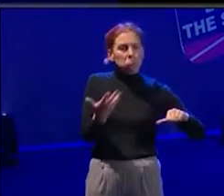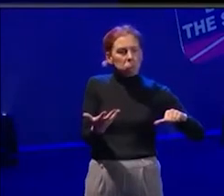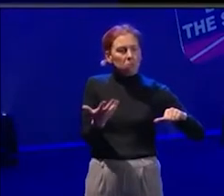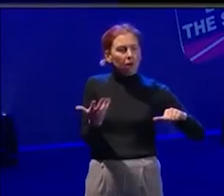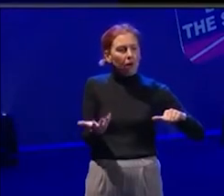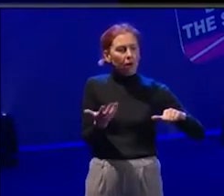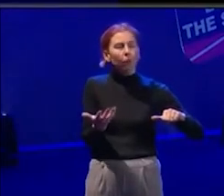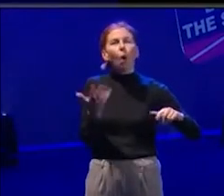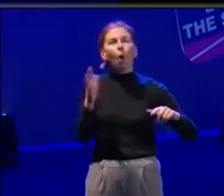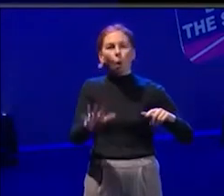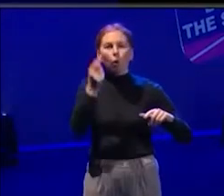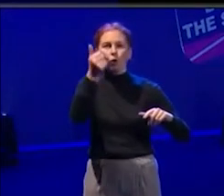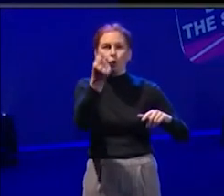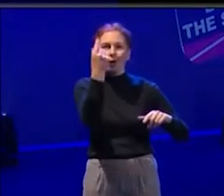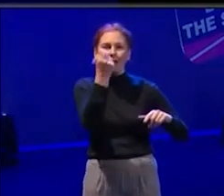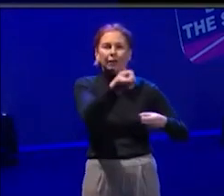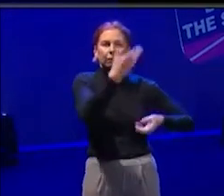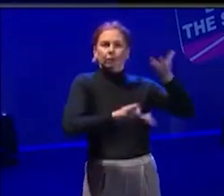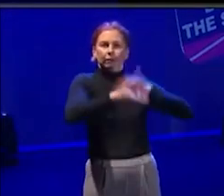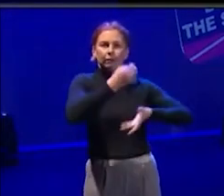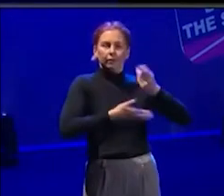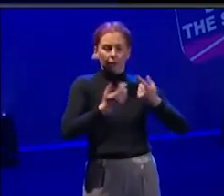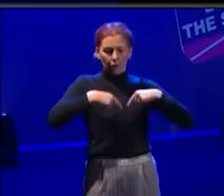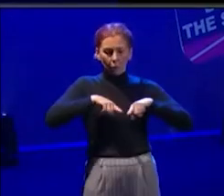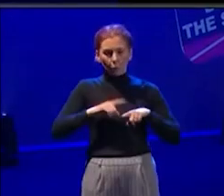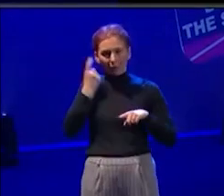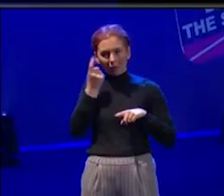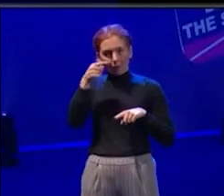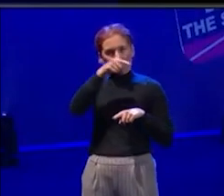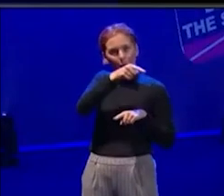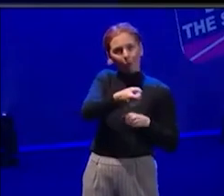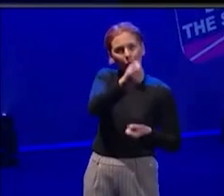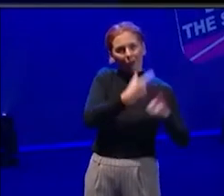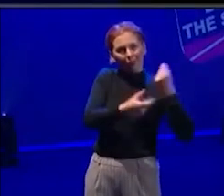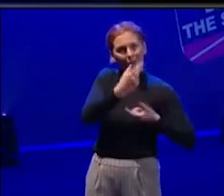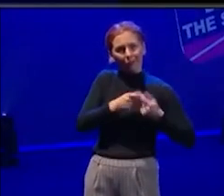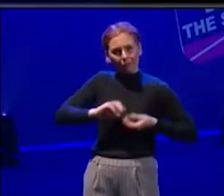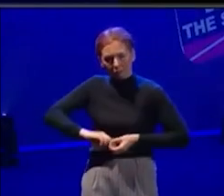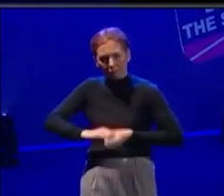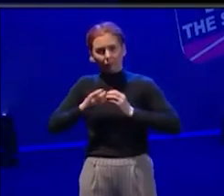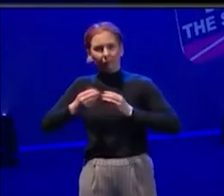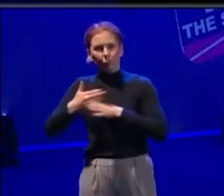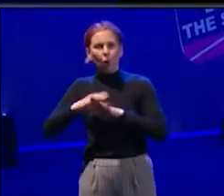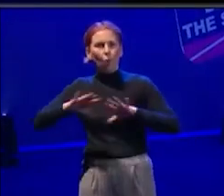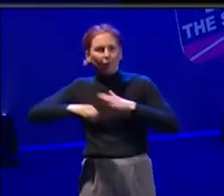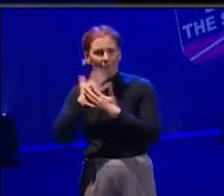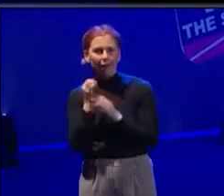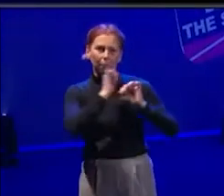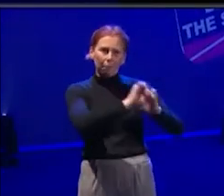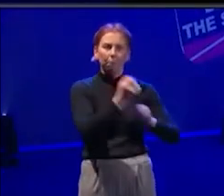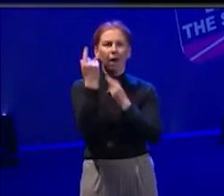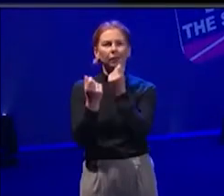and therefore then we might pick up on that and start to develop something like that. As Shireen touched on as well, that there's